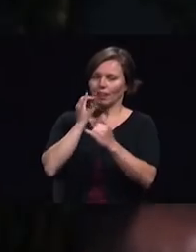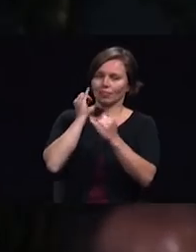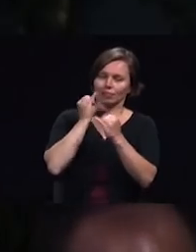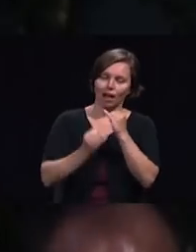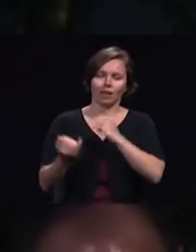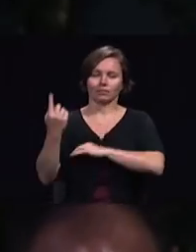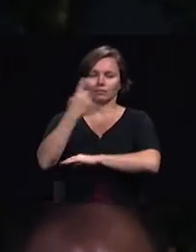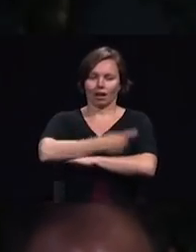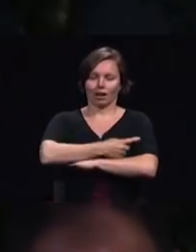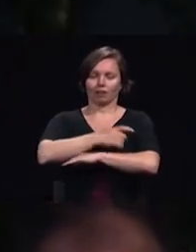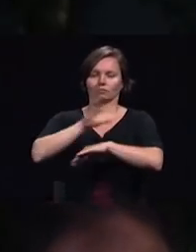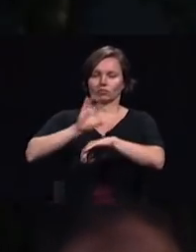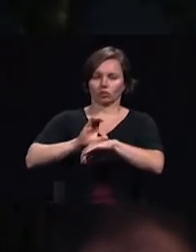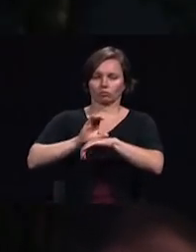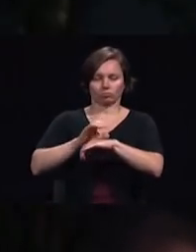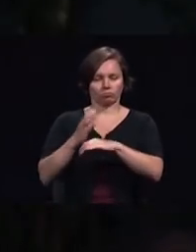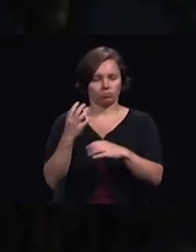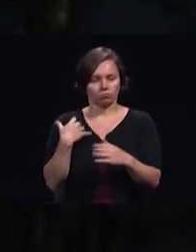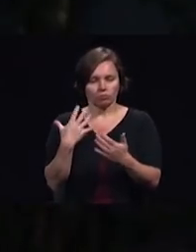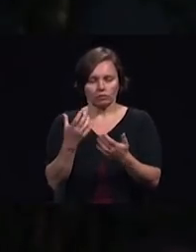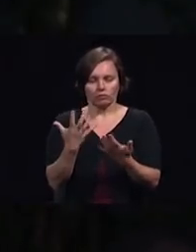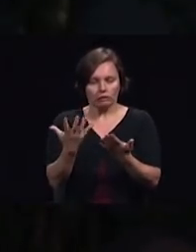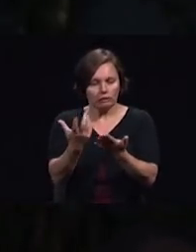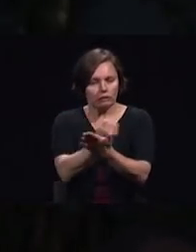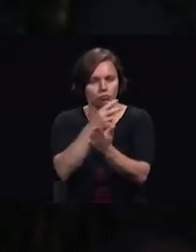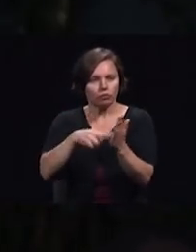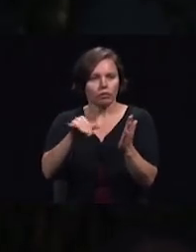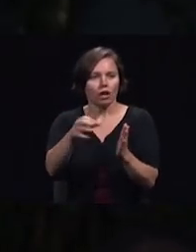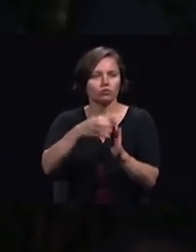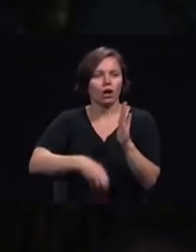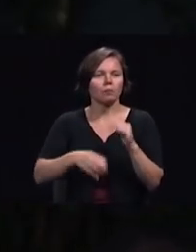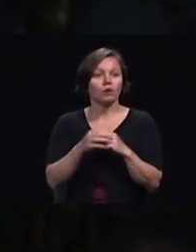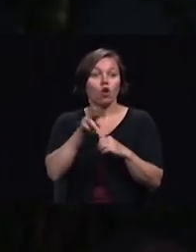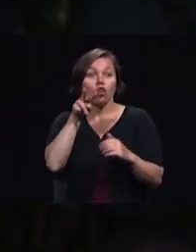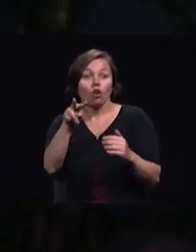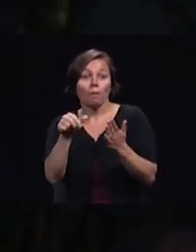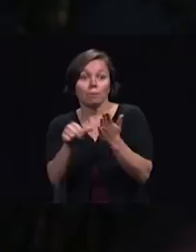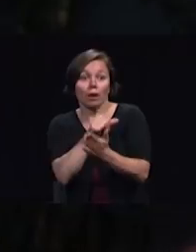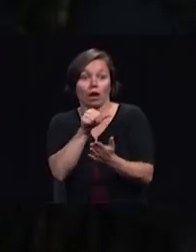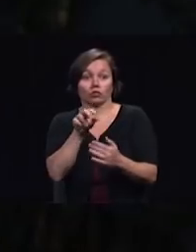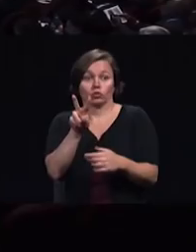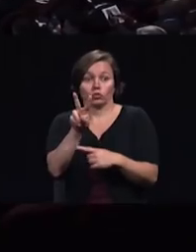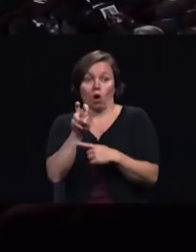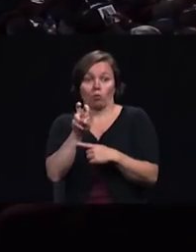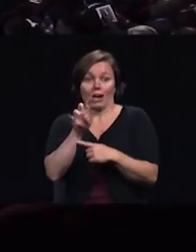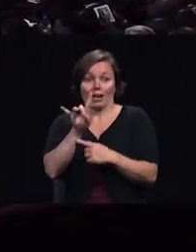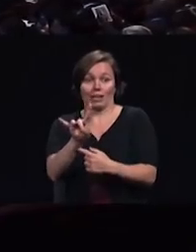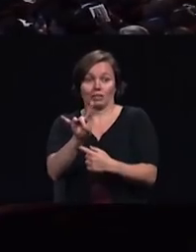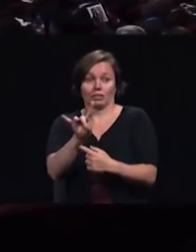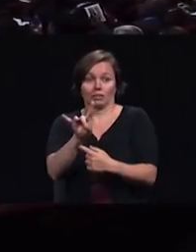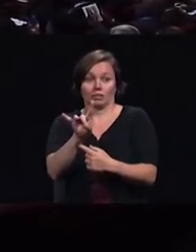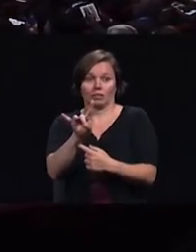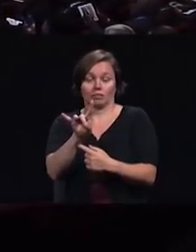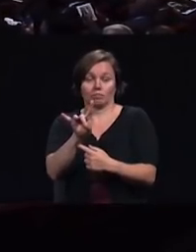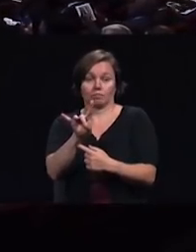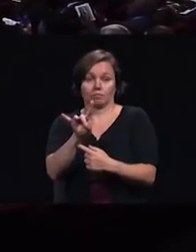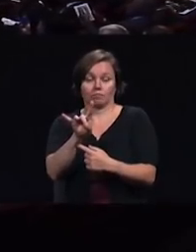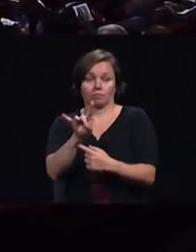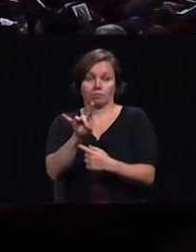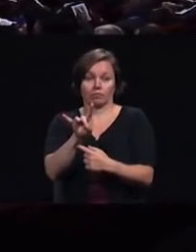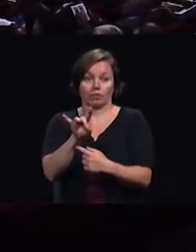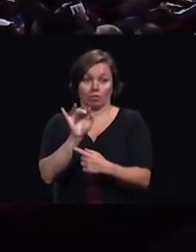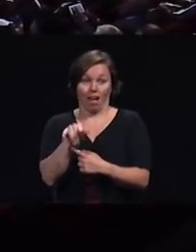you to turn to page 208 page 208 entitled